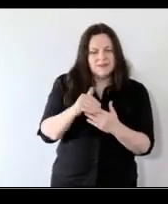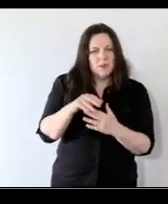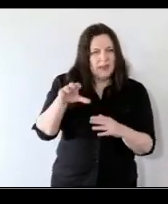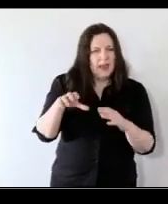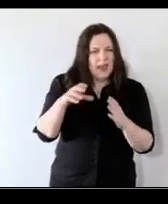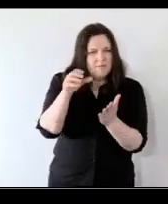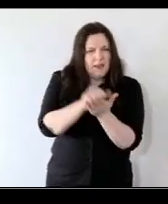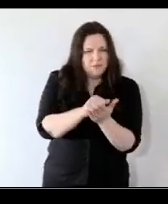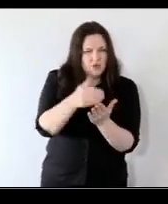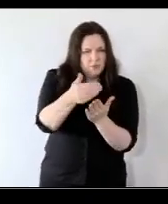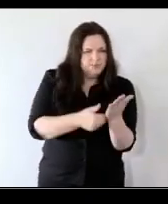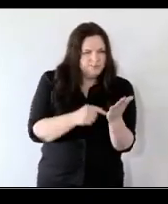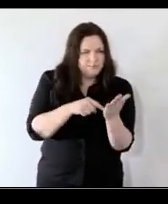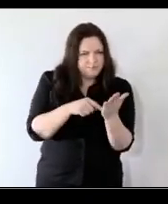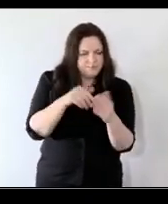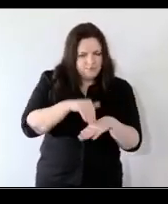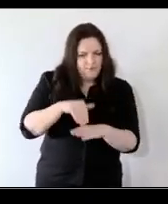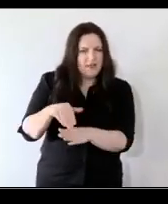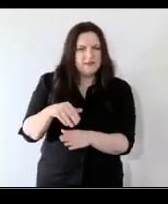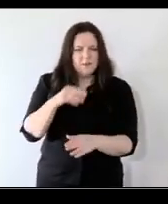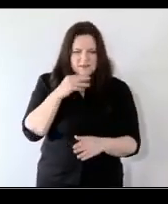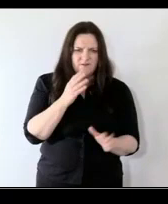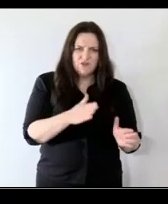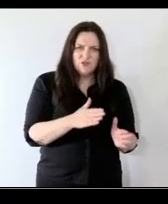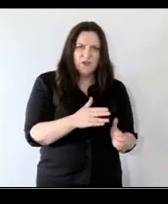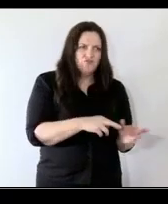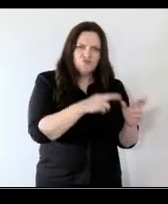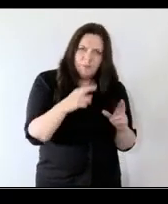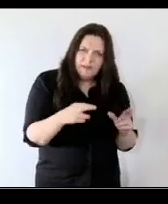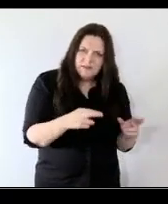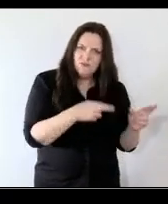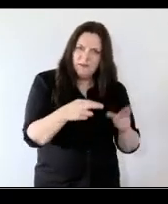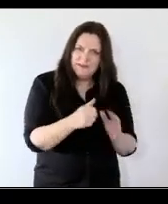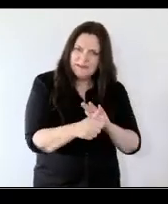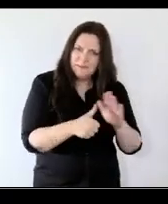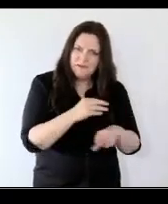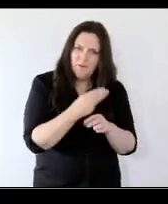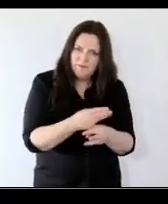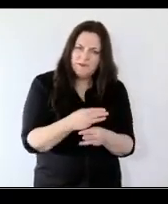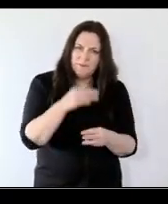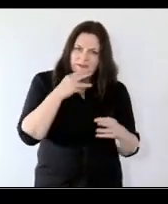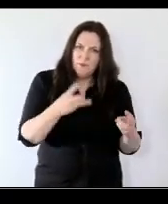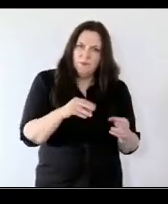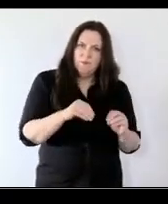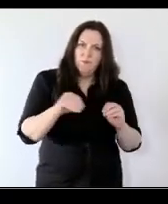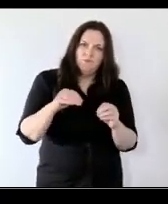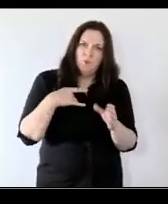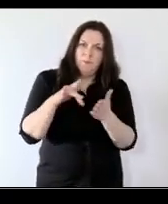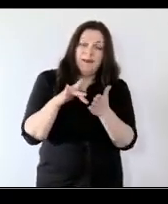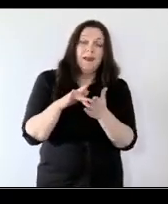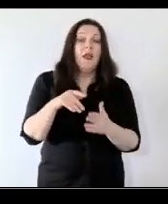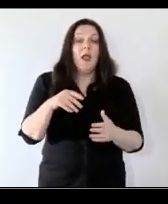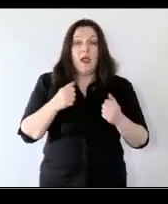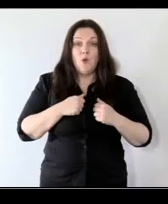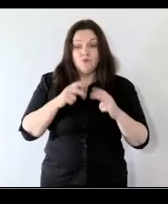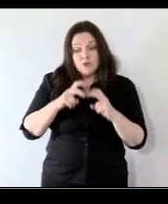um that that impact and as they move into even middle age and old age as growing up in ireland gets older we